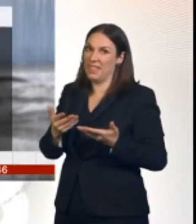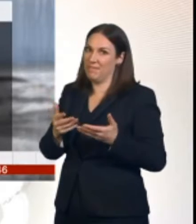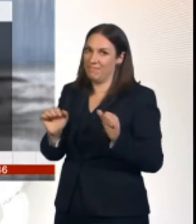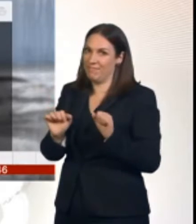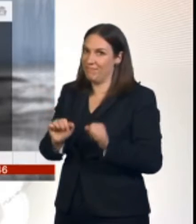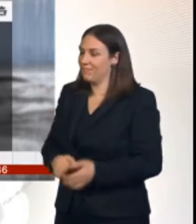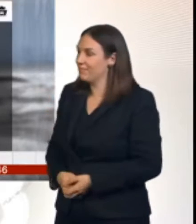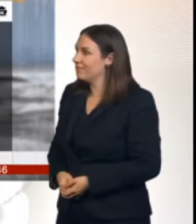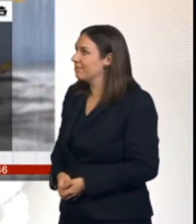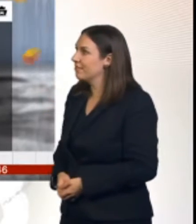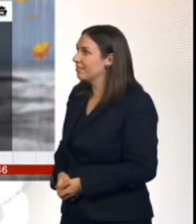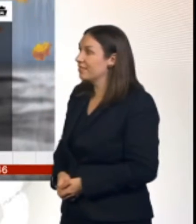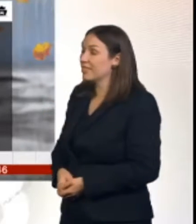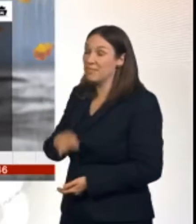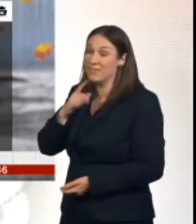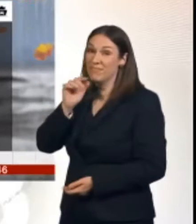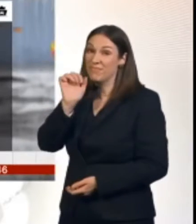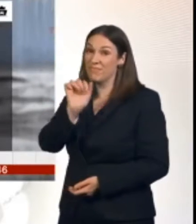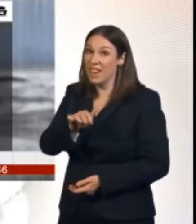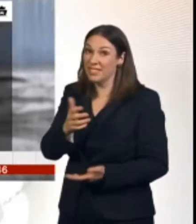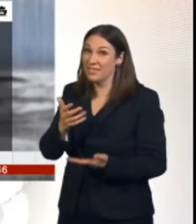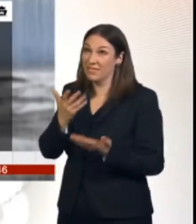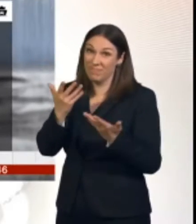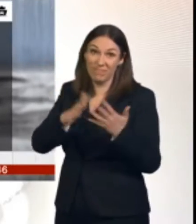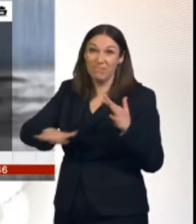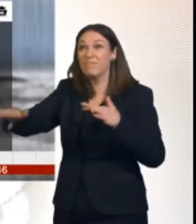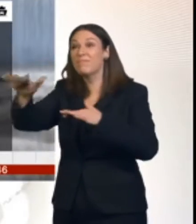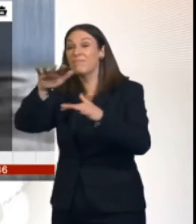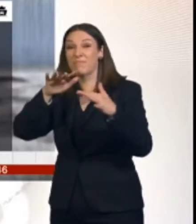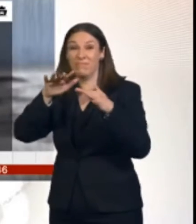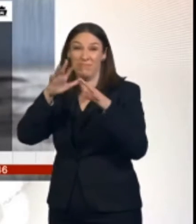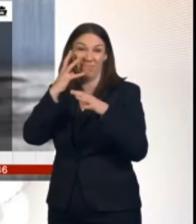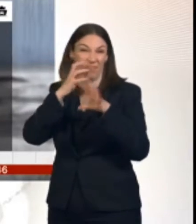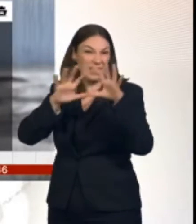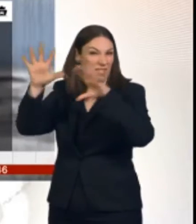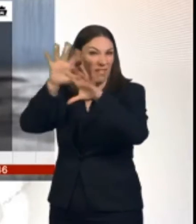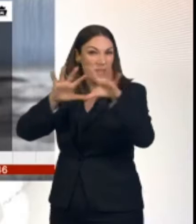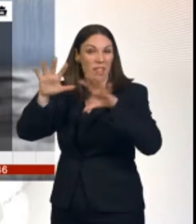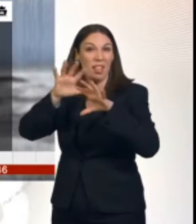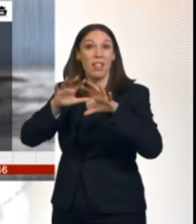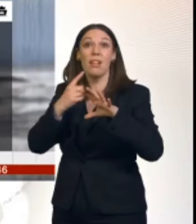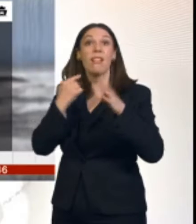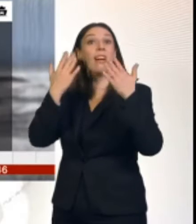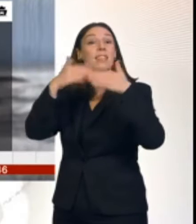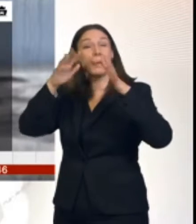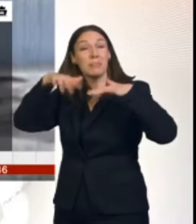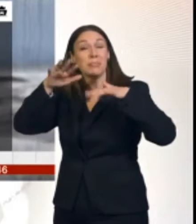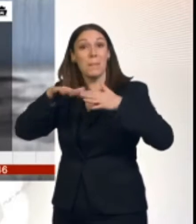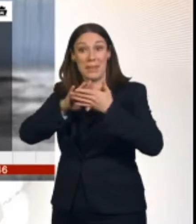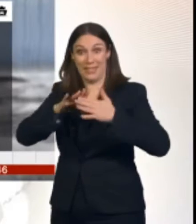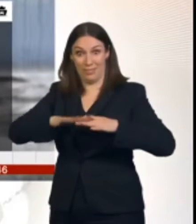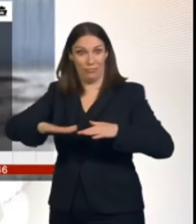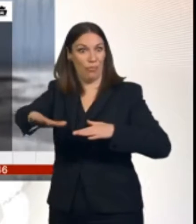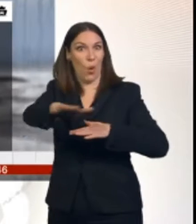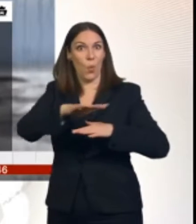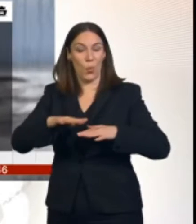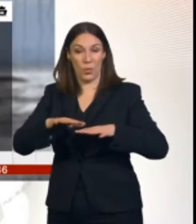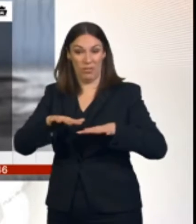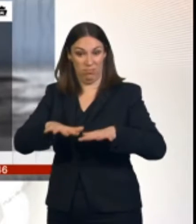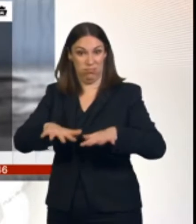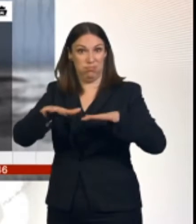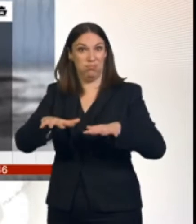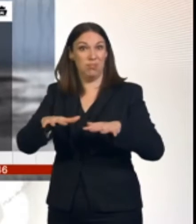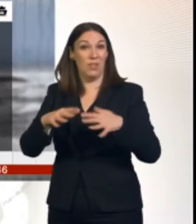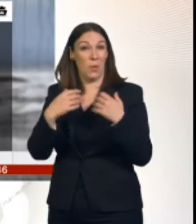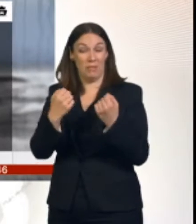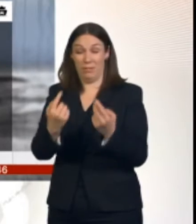and hinted at, it's a bit of a grotty day out there this morning. Lots of rain overnight has left surface water and spray on the roads. Not a great day to be on the move, and the winds are set to pick up